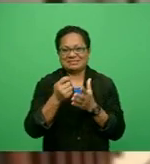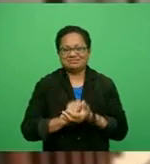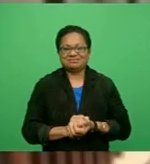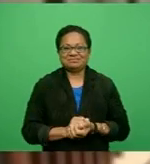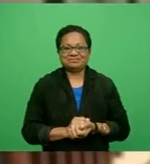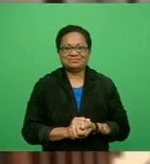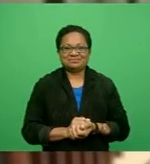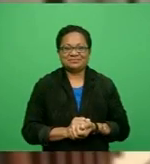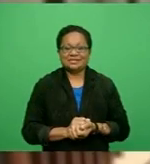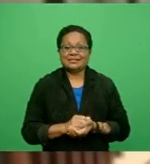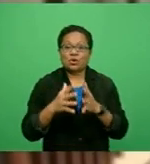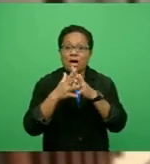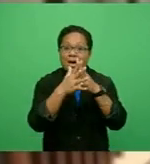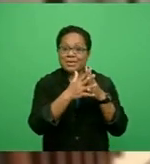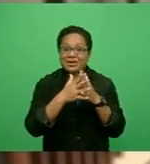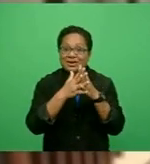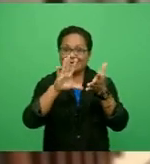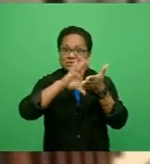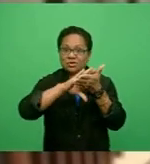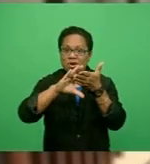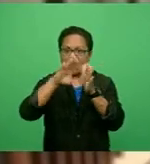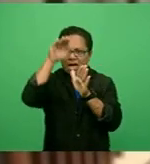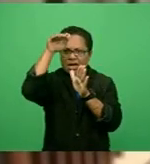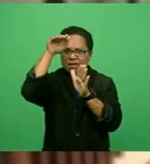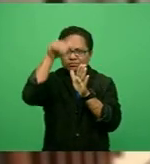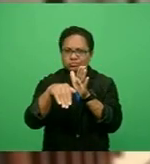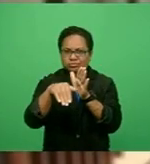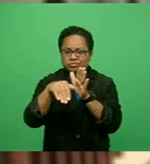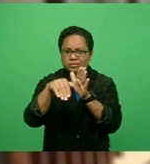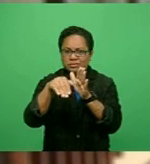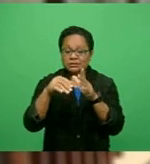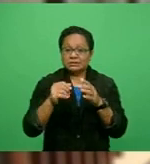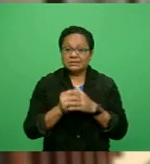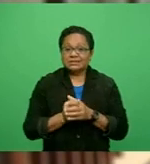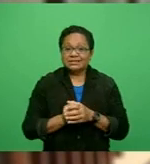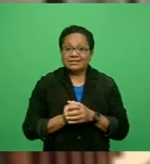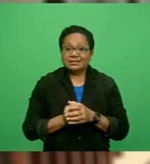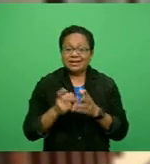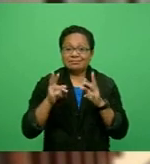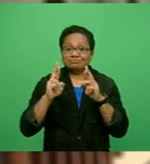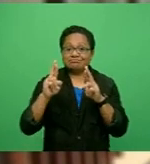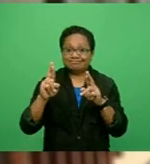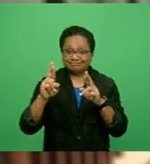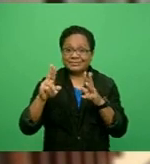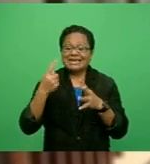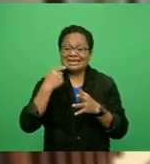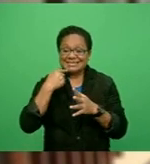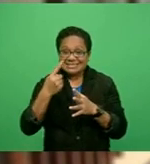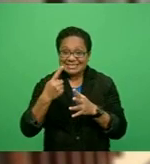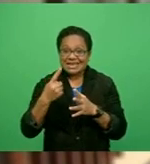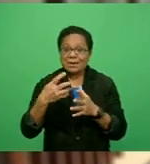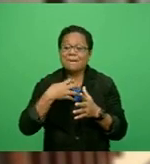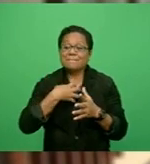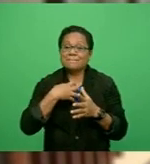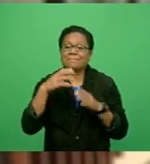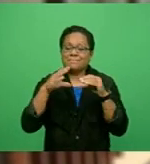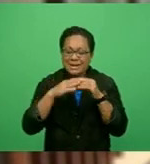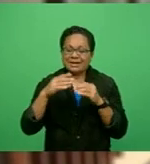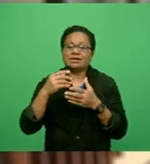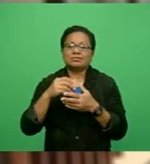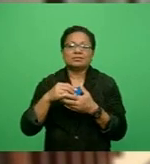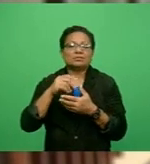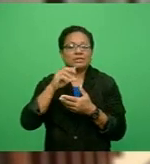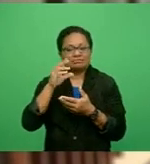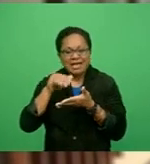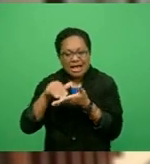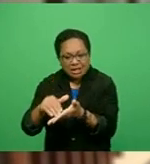The U.S. dipped from a two-month high today as renewed hopes of U.S. stimulus eased investor concerns about economic